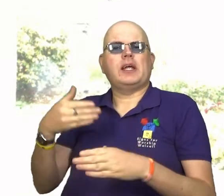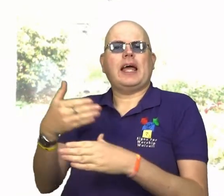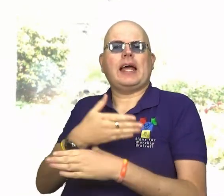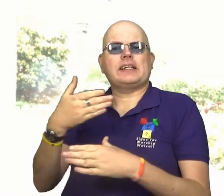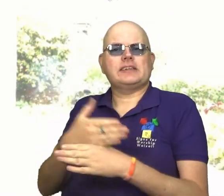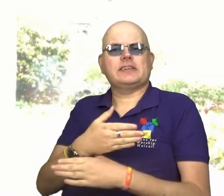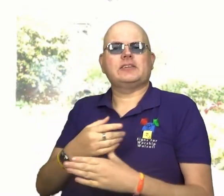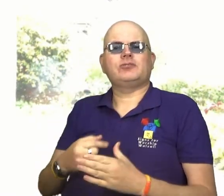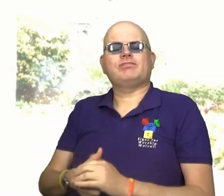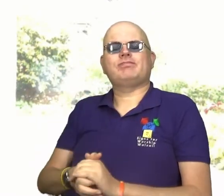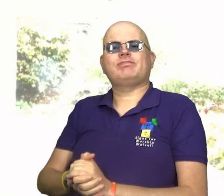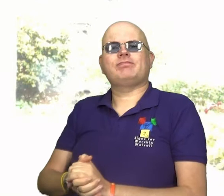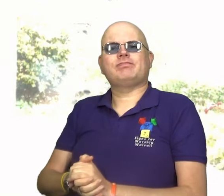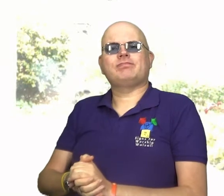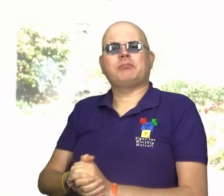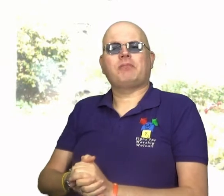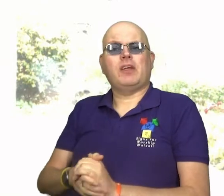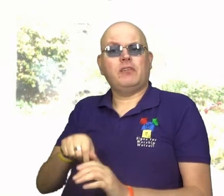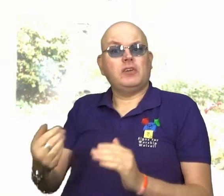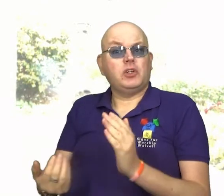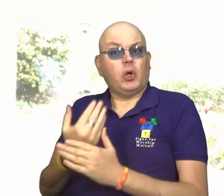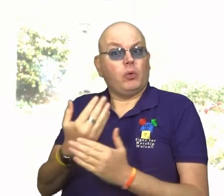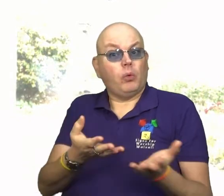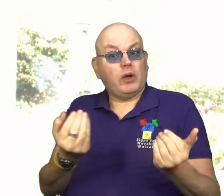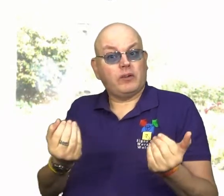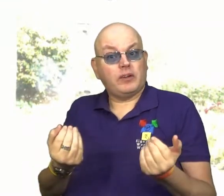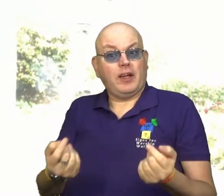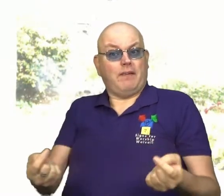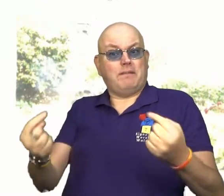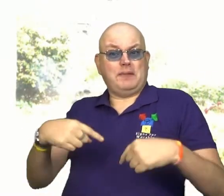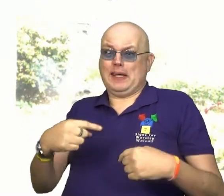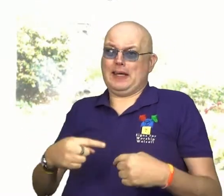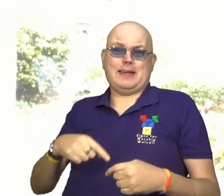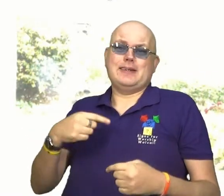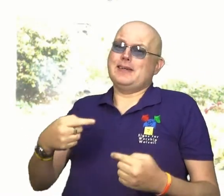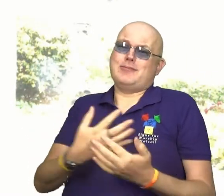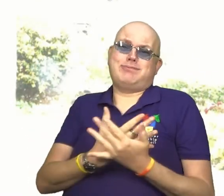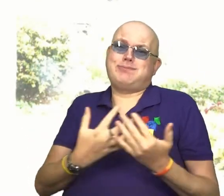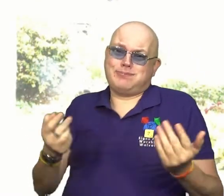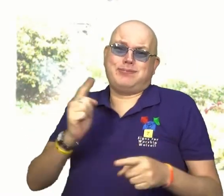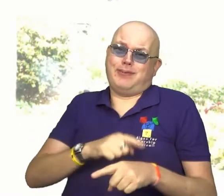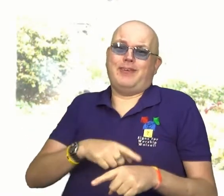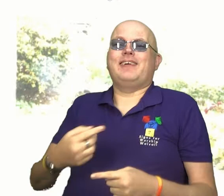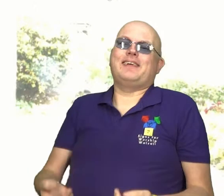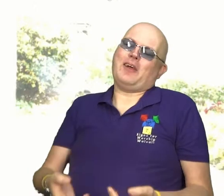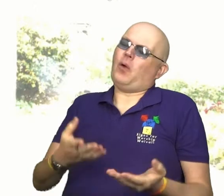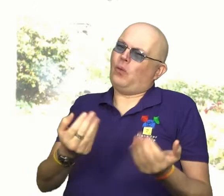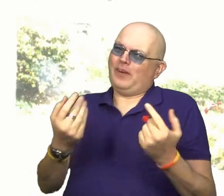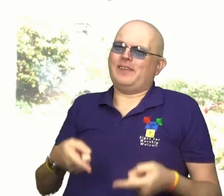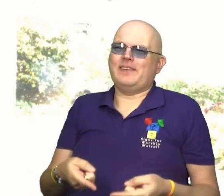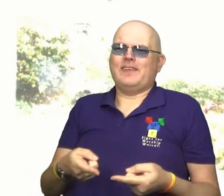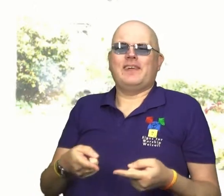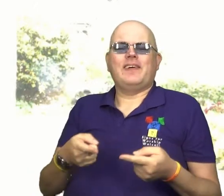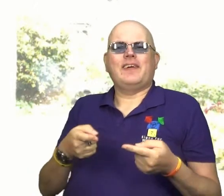passage. If you're new here, then welcome. If you've been a hundred times before, then welcome to you as well.